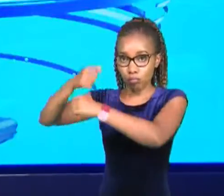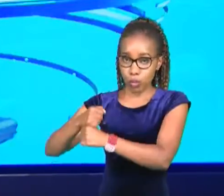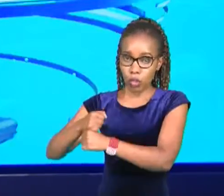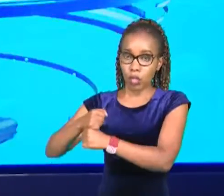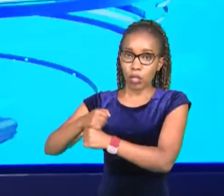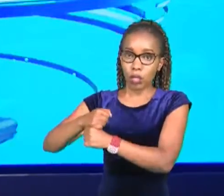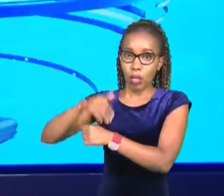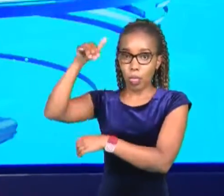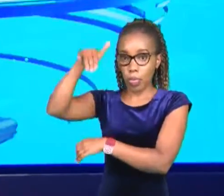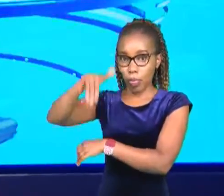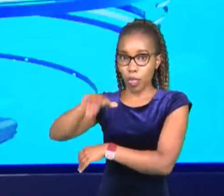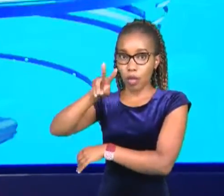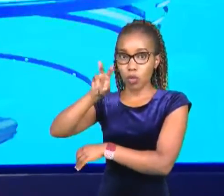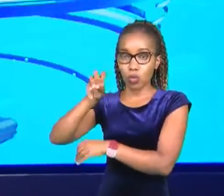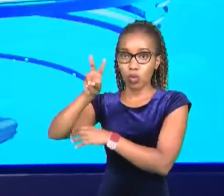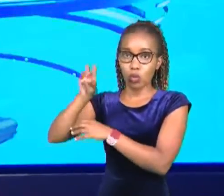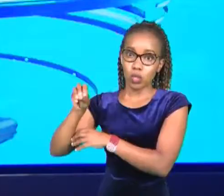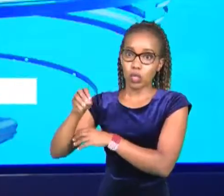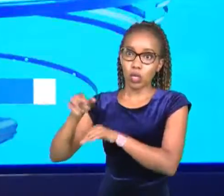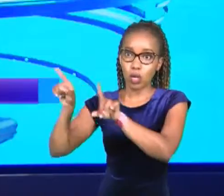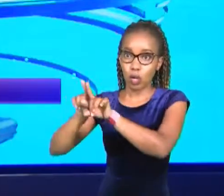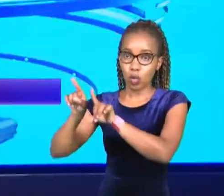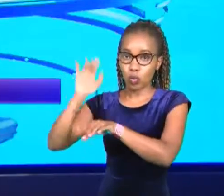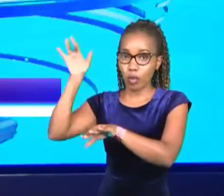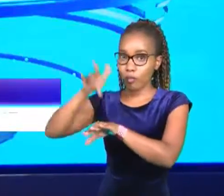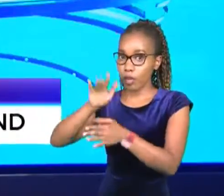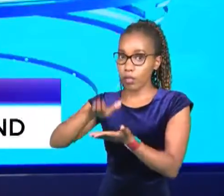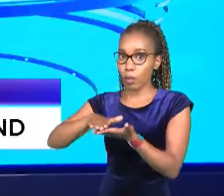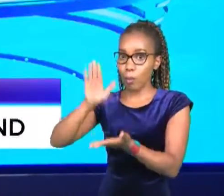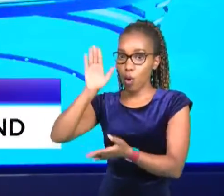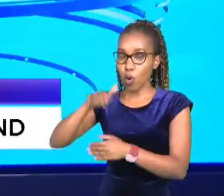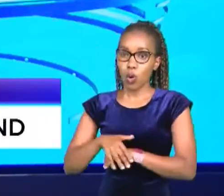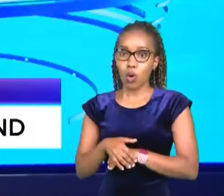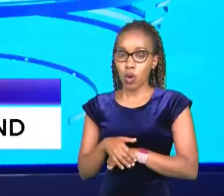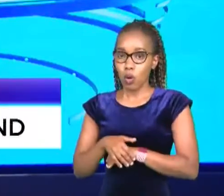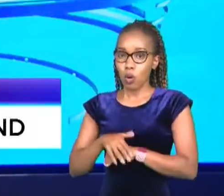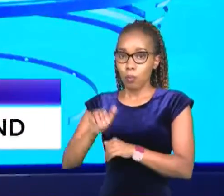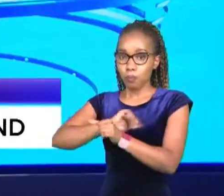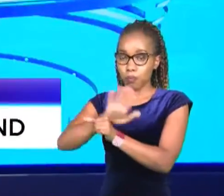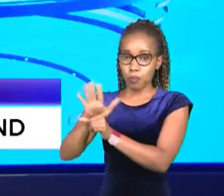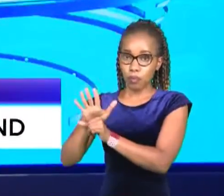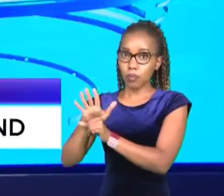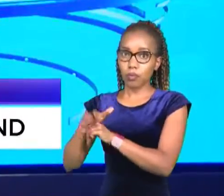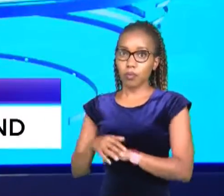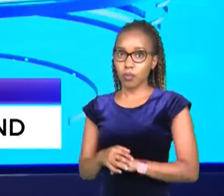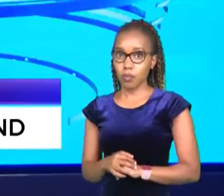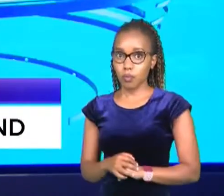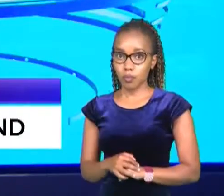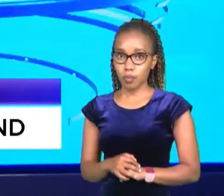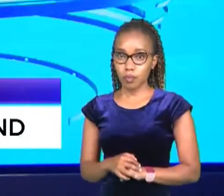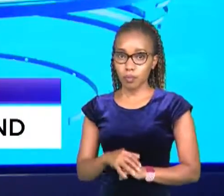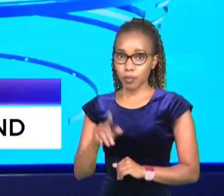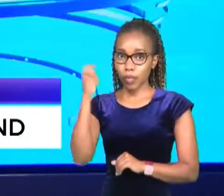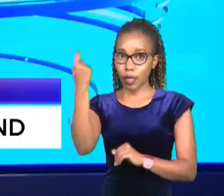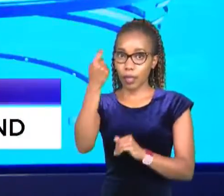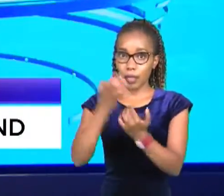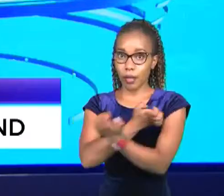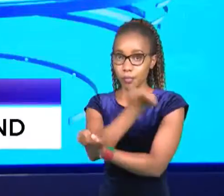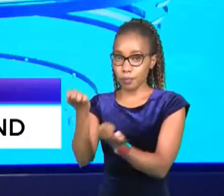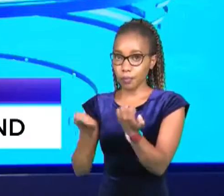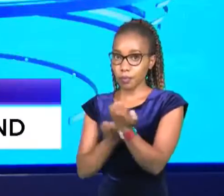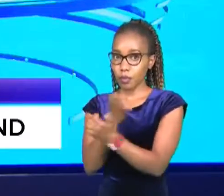and caused unfavorable effects on back of the covered 19 pandemic with me gradually